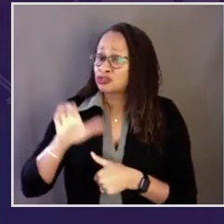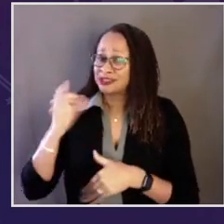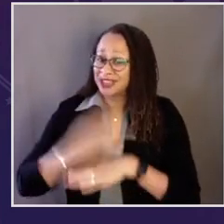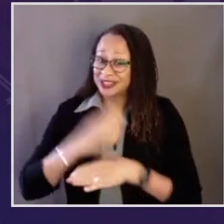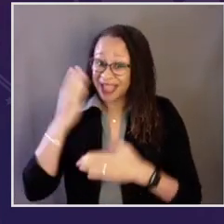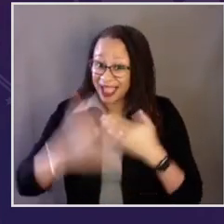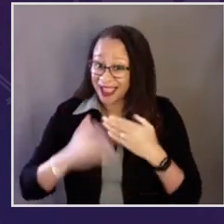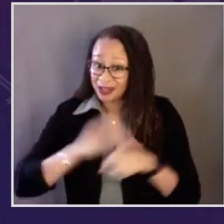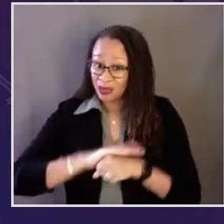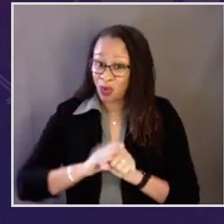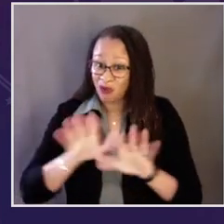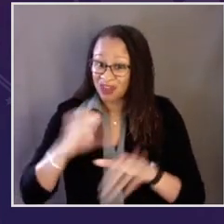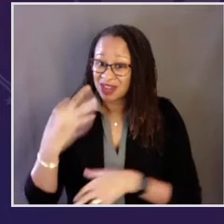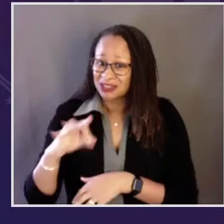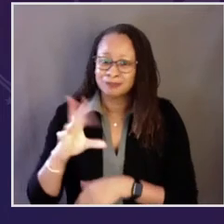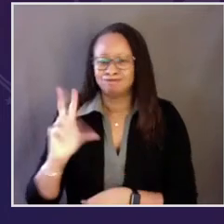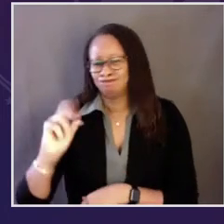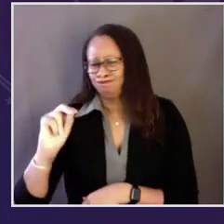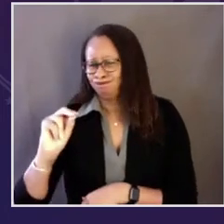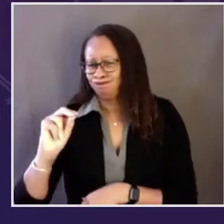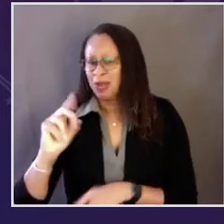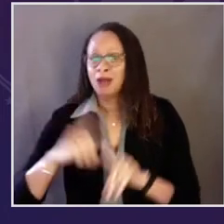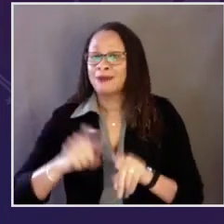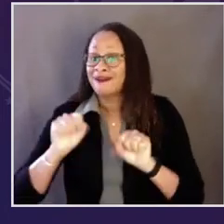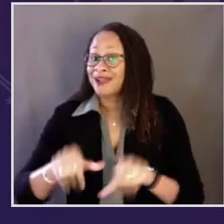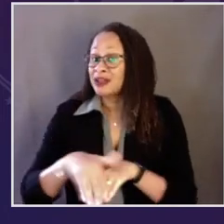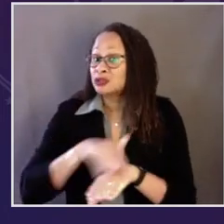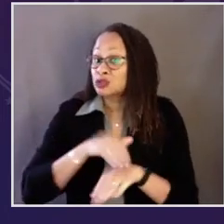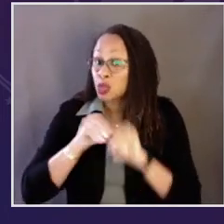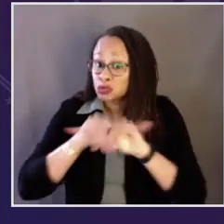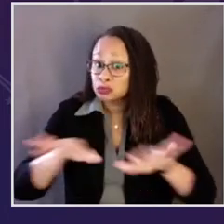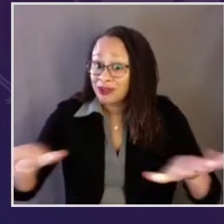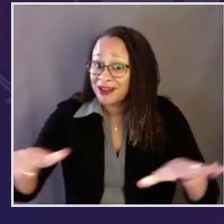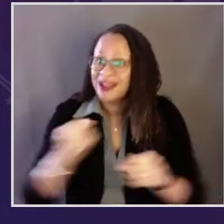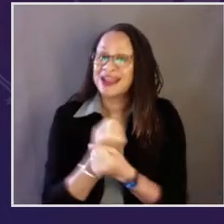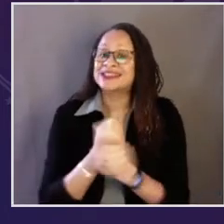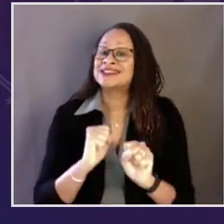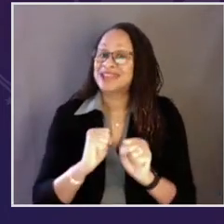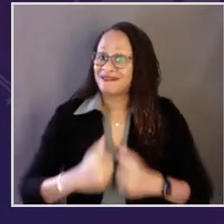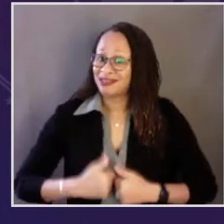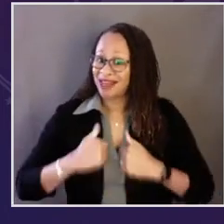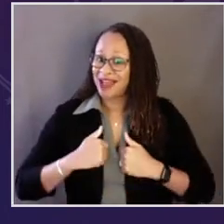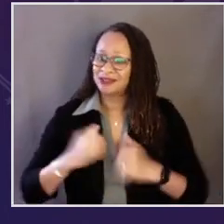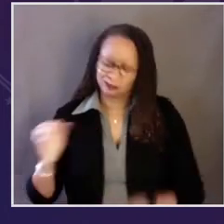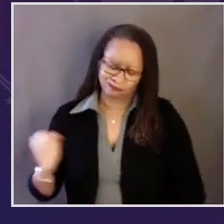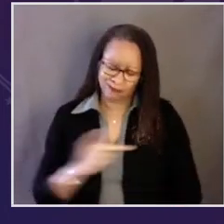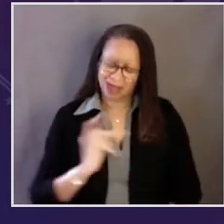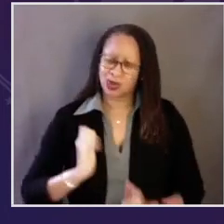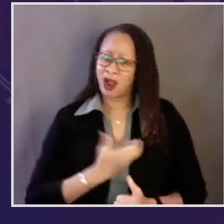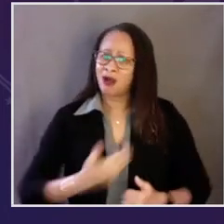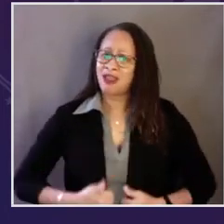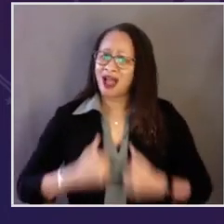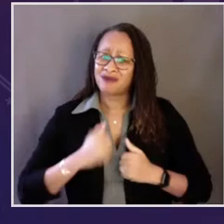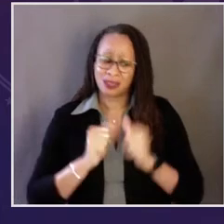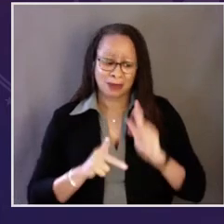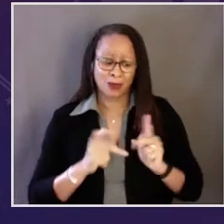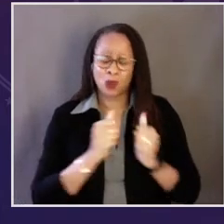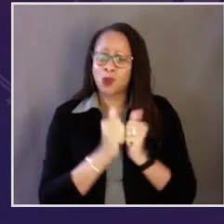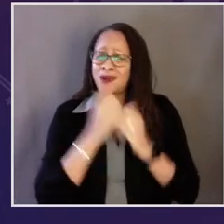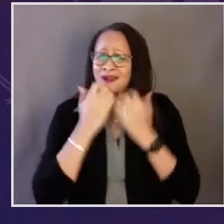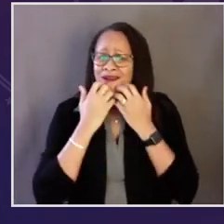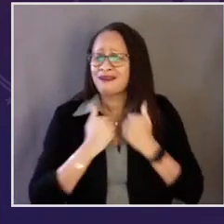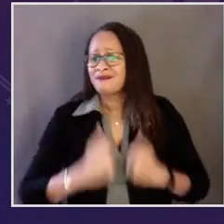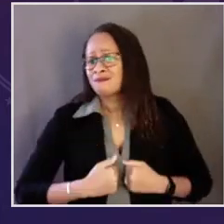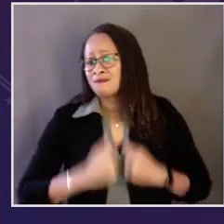The first 100 days won't end the COVID-19. But meeting those goals can slow the spread, save lives, and get us back to our